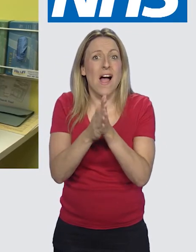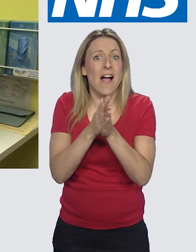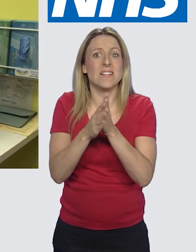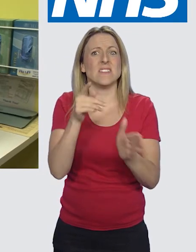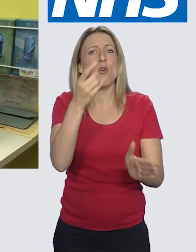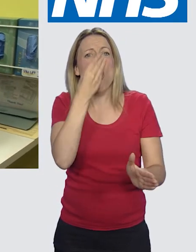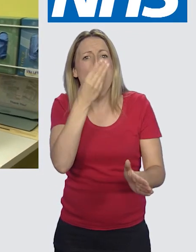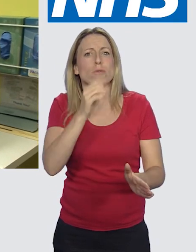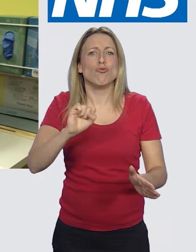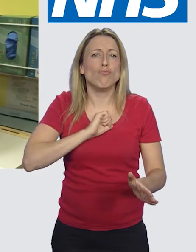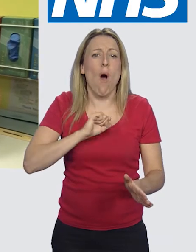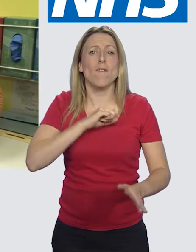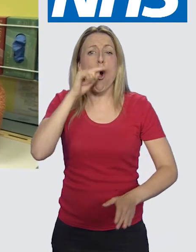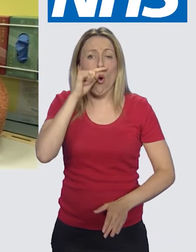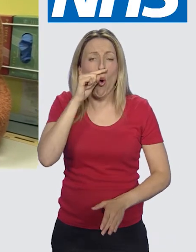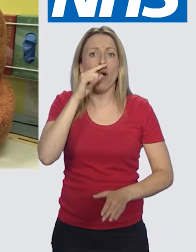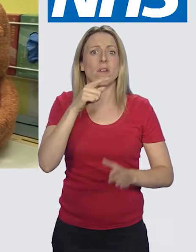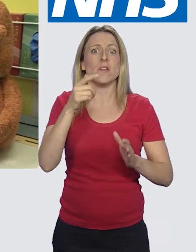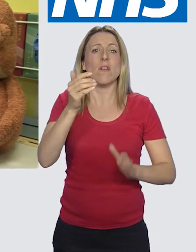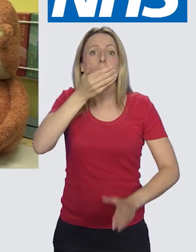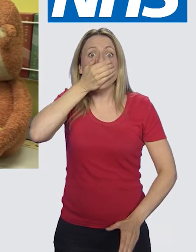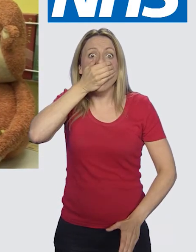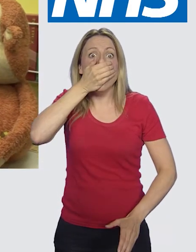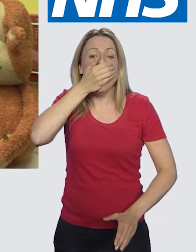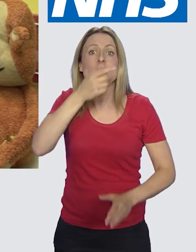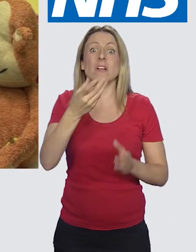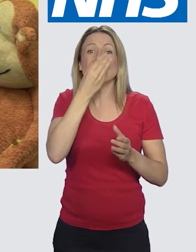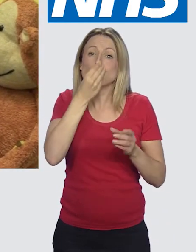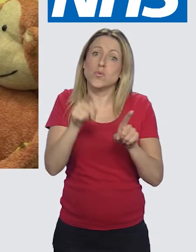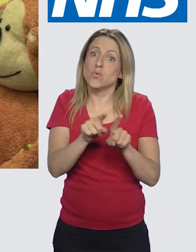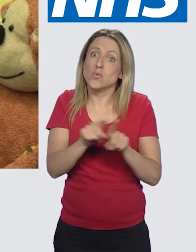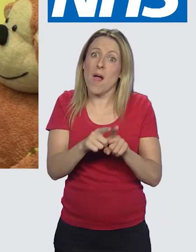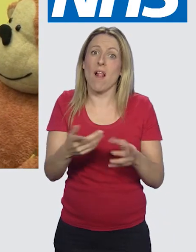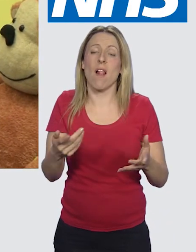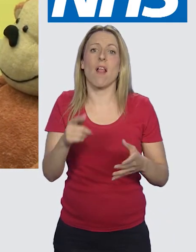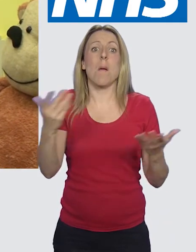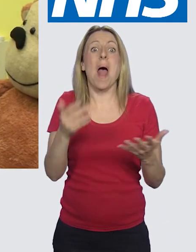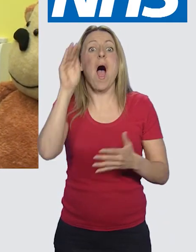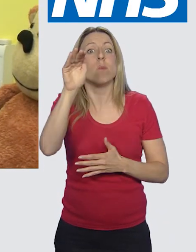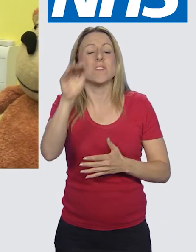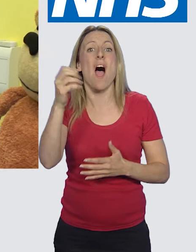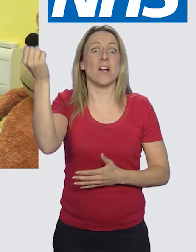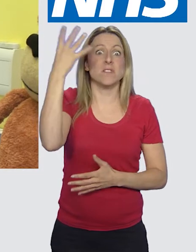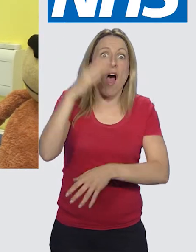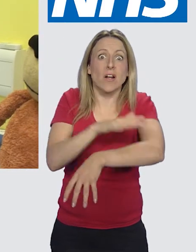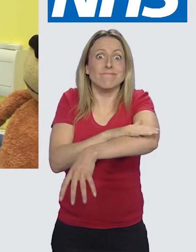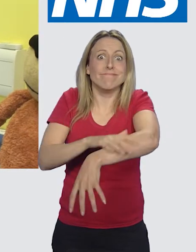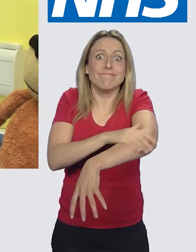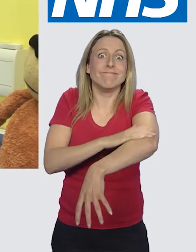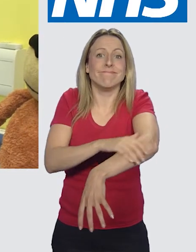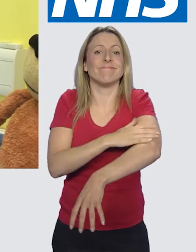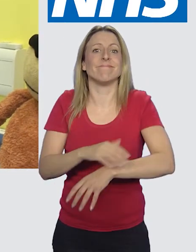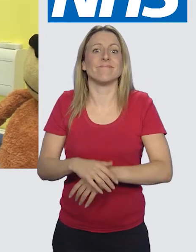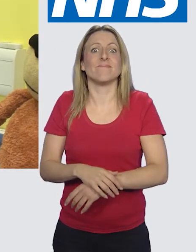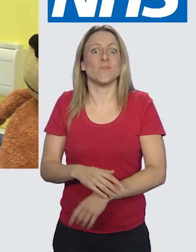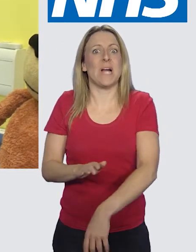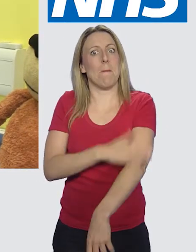the toilet. If you have a cold, make sure that you cover your mouth when you cough or sneeze. Always have a tissue to hand as well. And when you're out playing